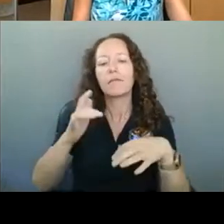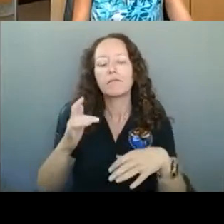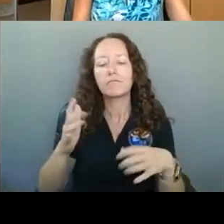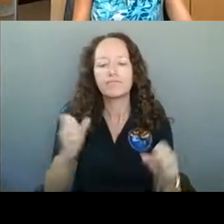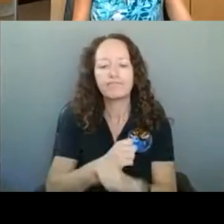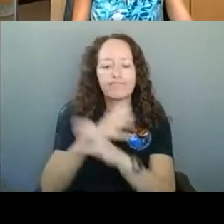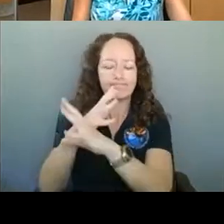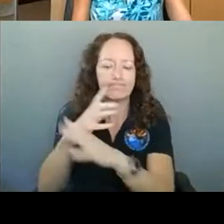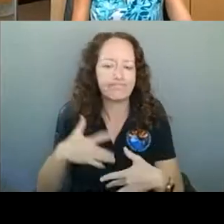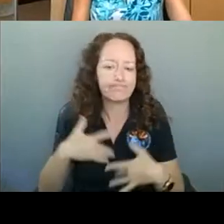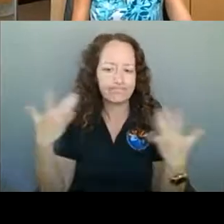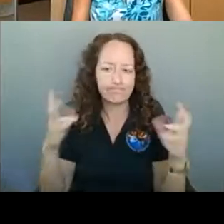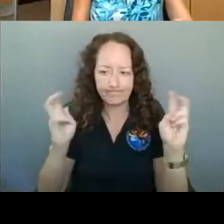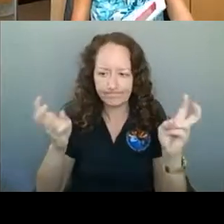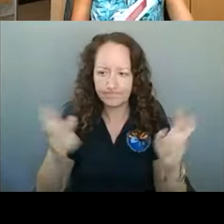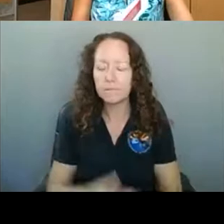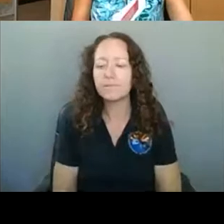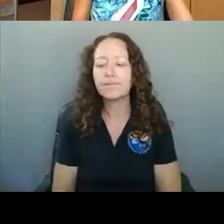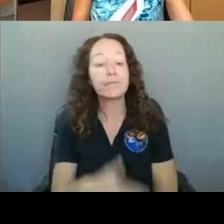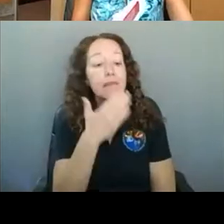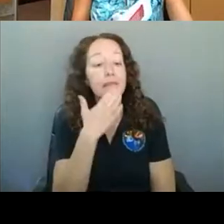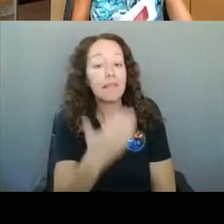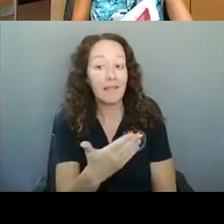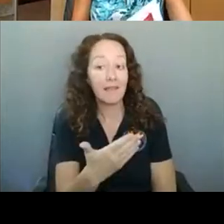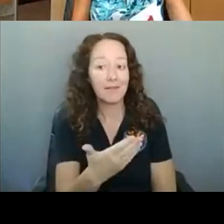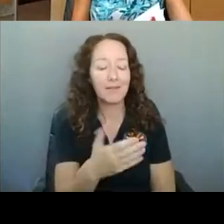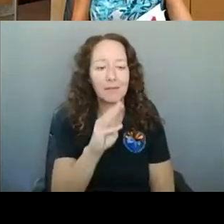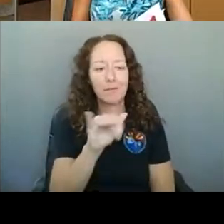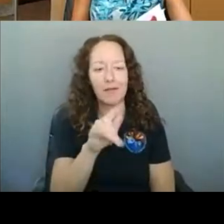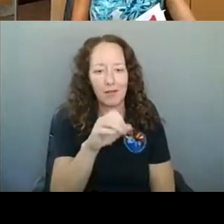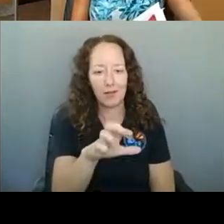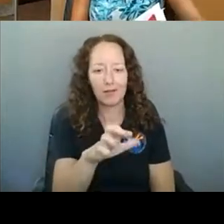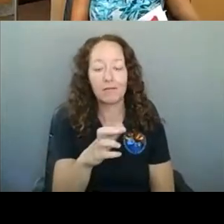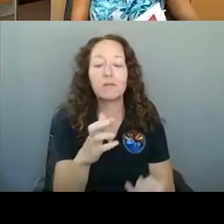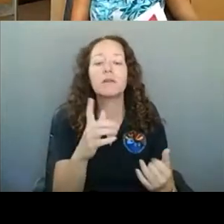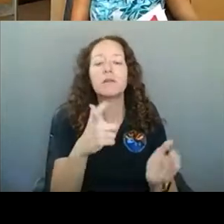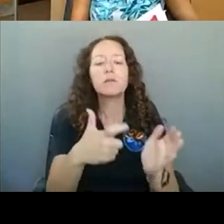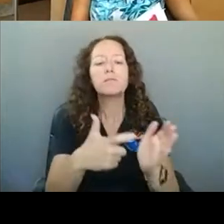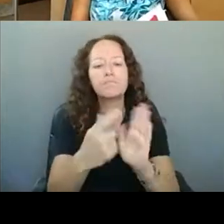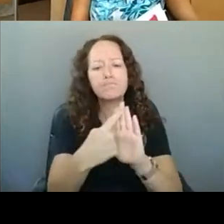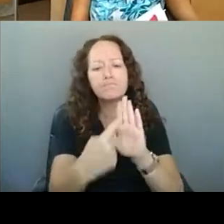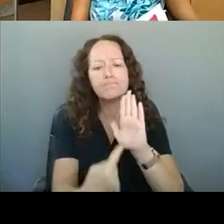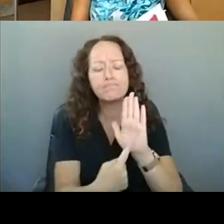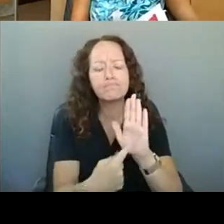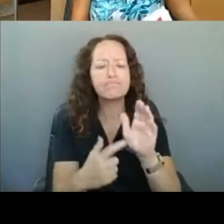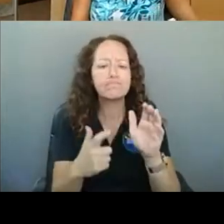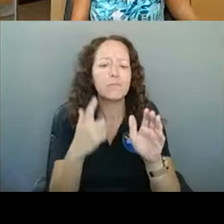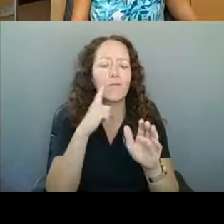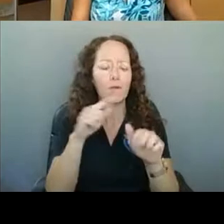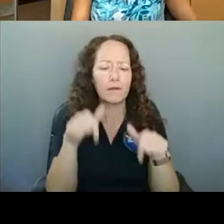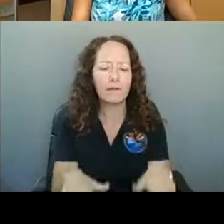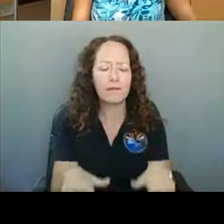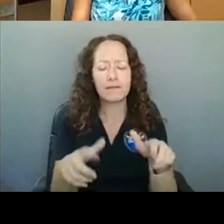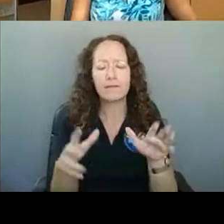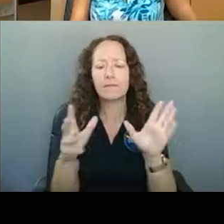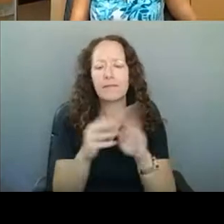Thank you, Mayor. Here are some ground rules for today's meeting, which I would like to cover. First, all participants are muted